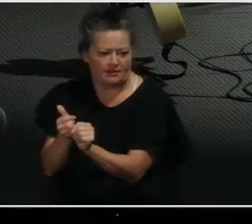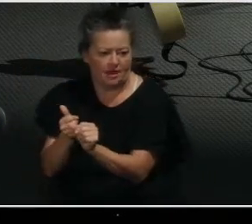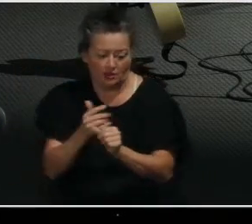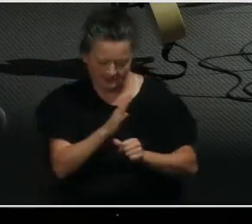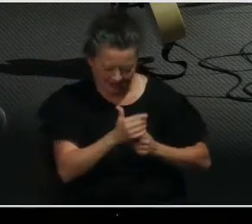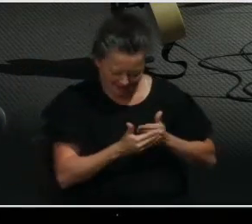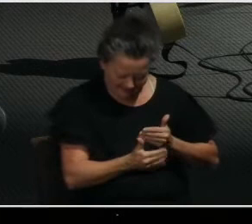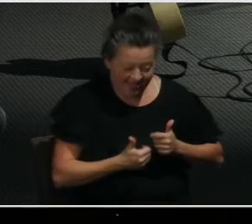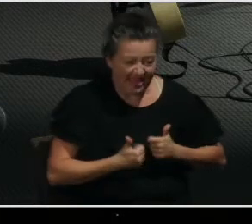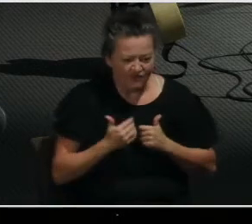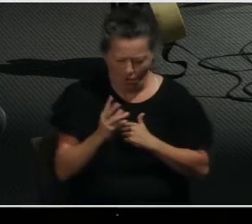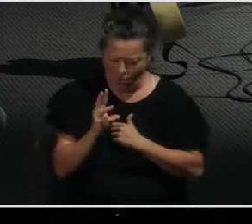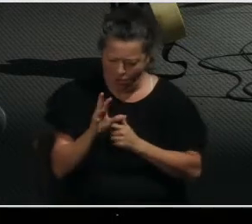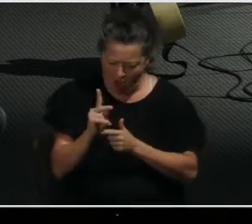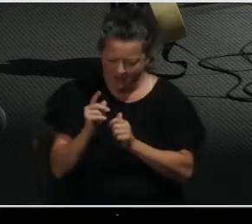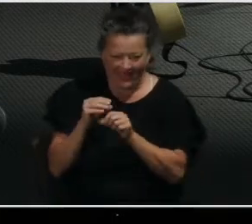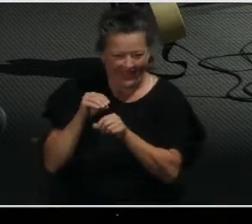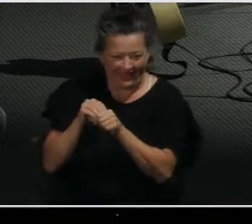to him.